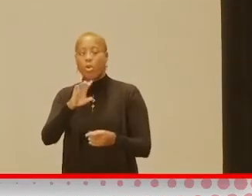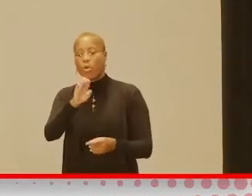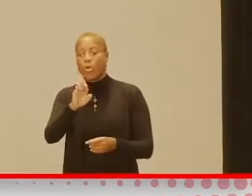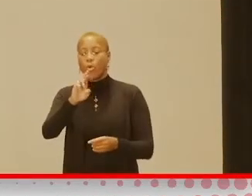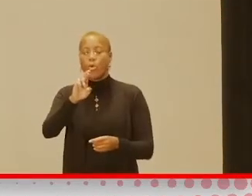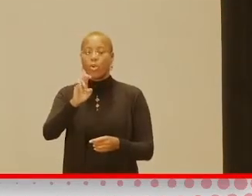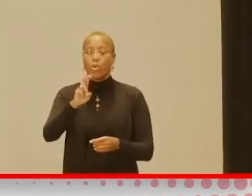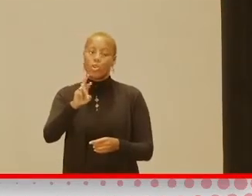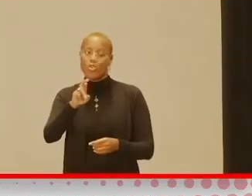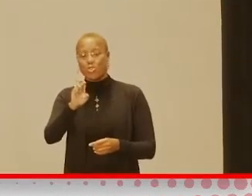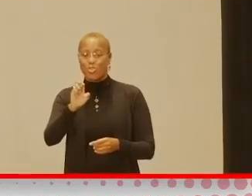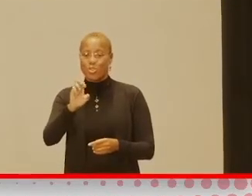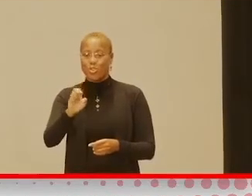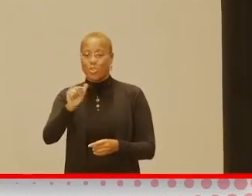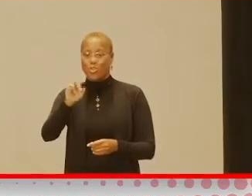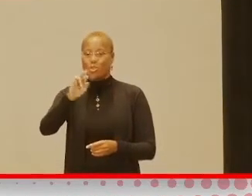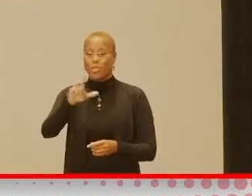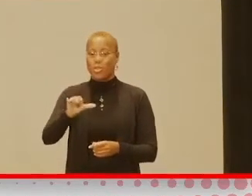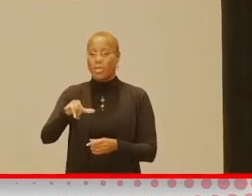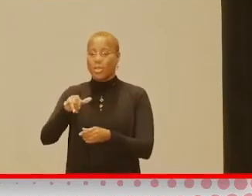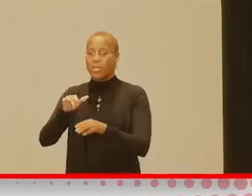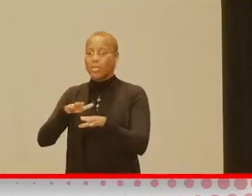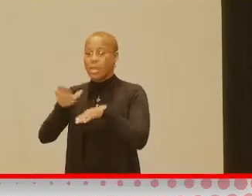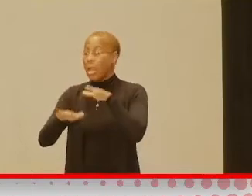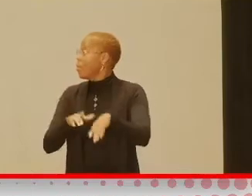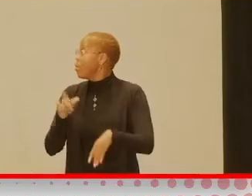so many kids have miracles, right?